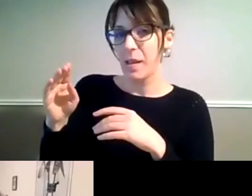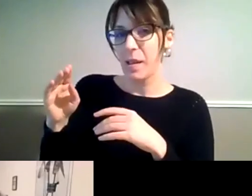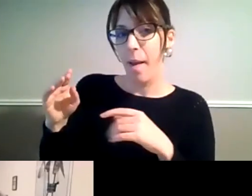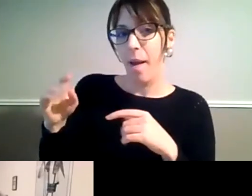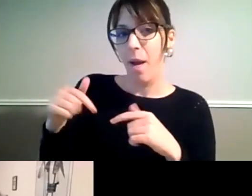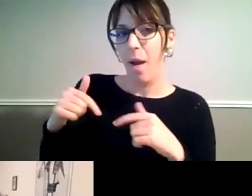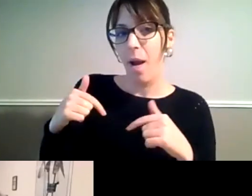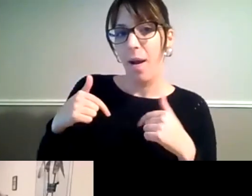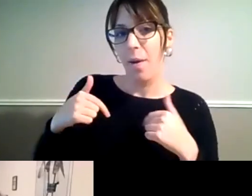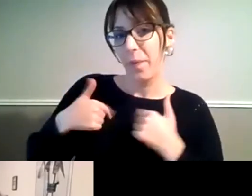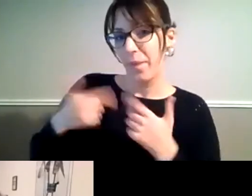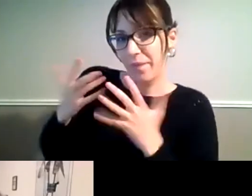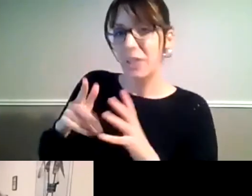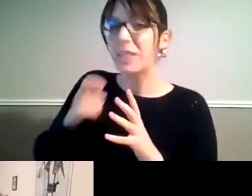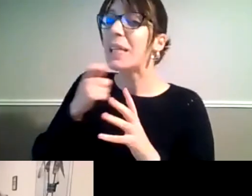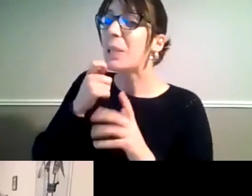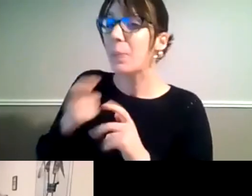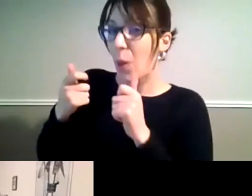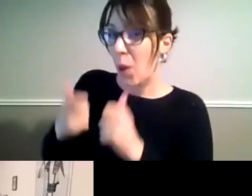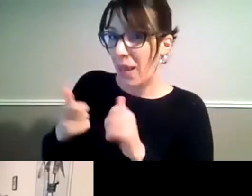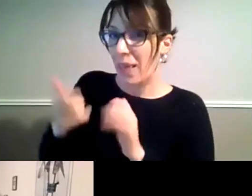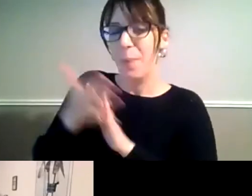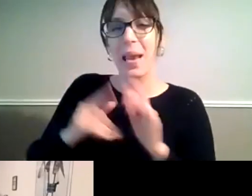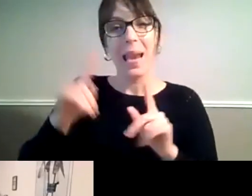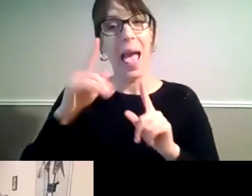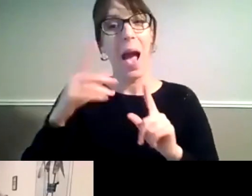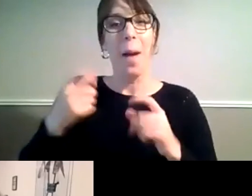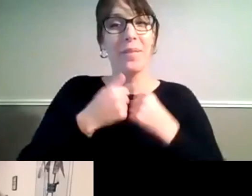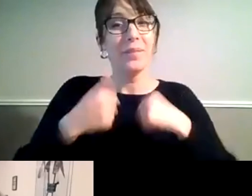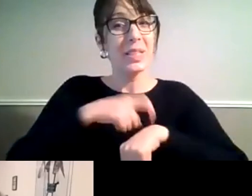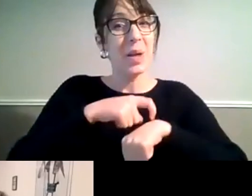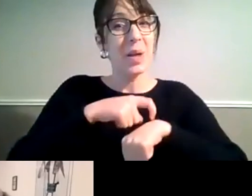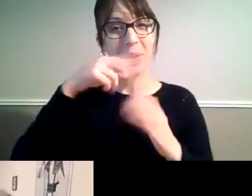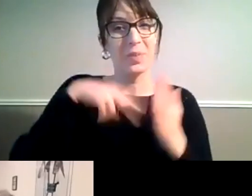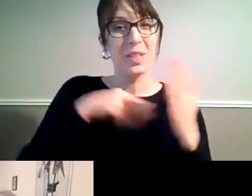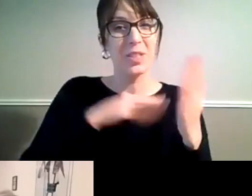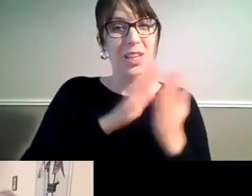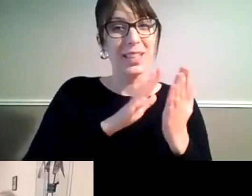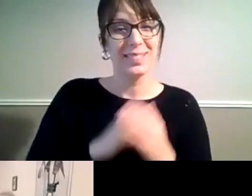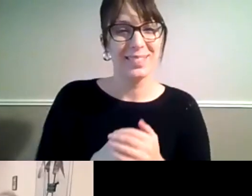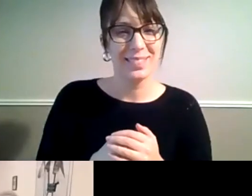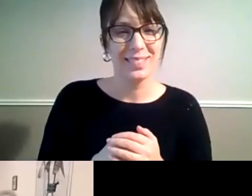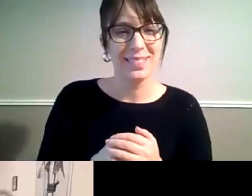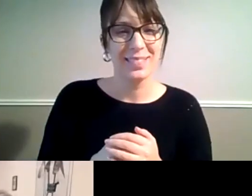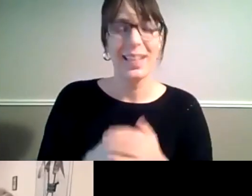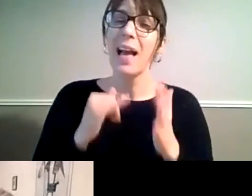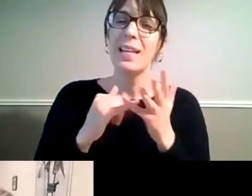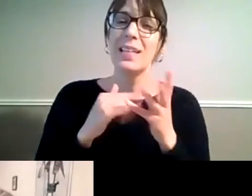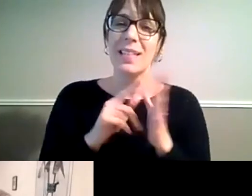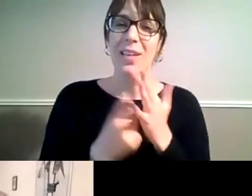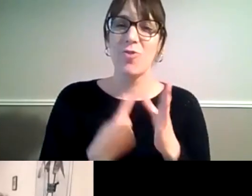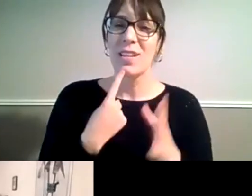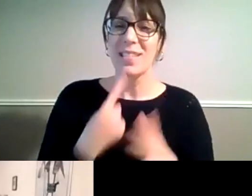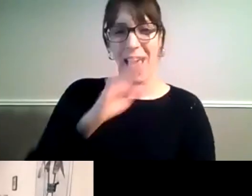this part of the seminar a little bit earlier. So we've got a bit more time than we thought. Welcome, Sandra. Great. Hello, everyone. Thanks,